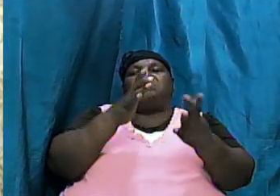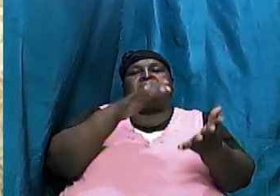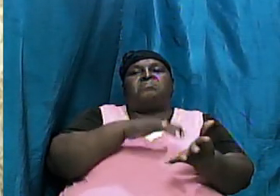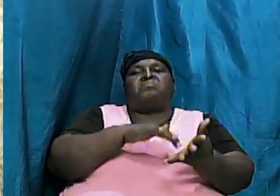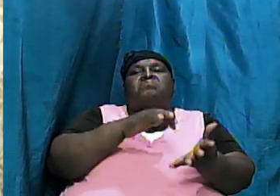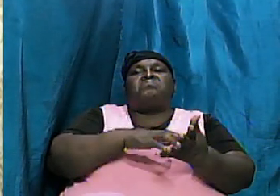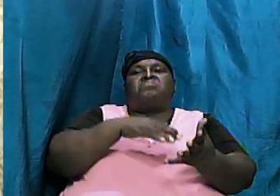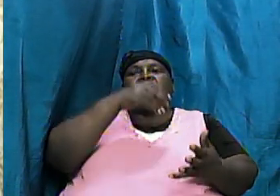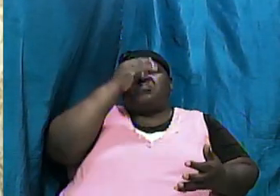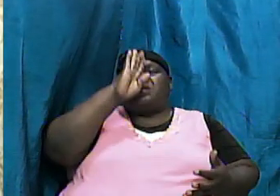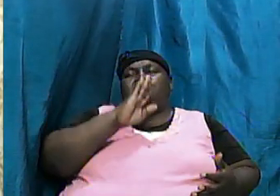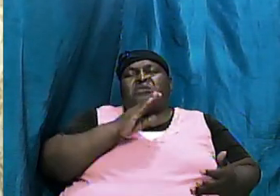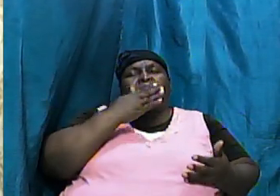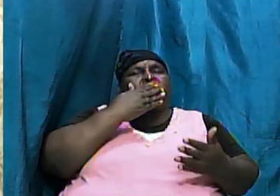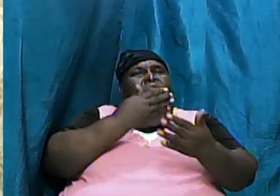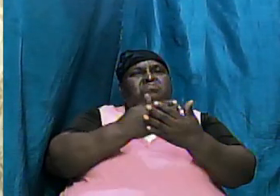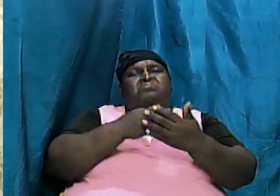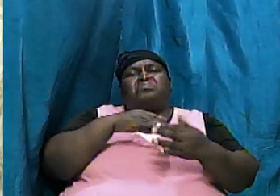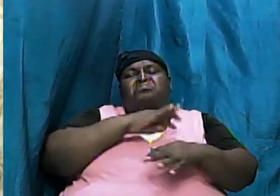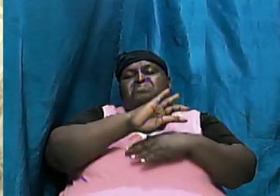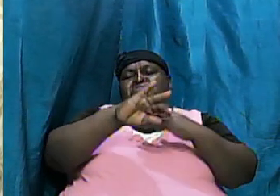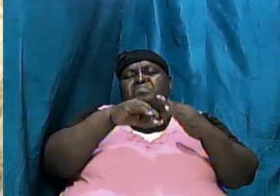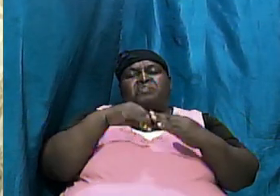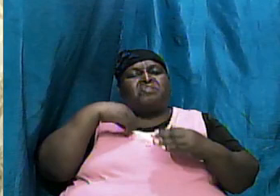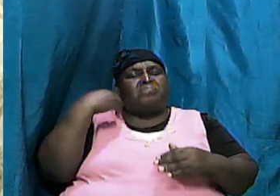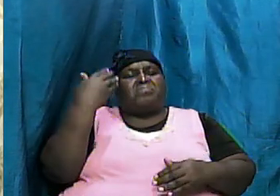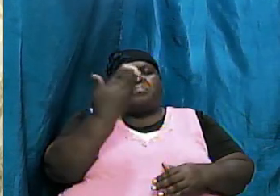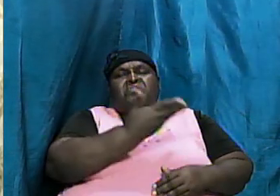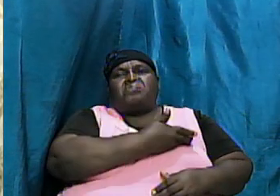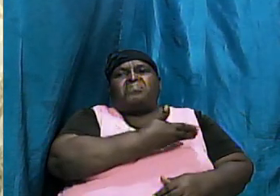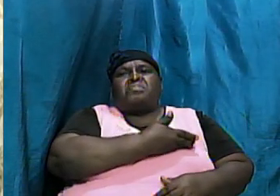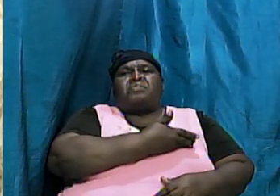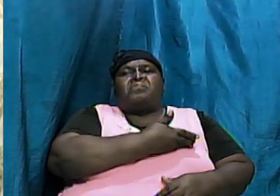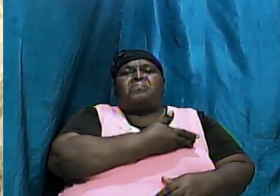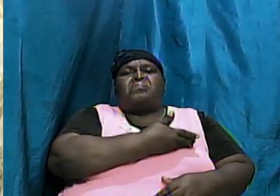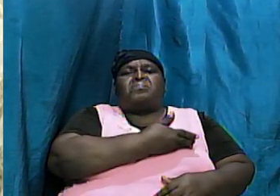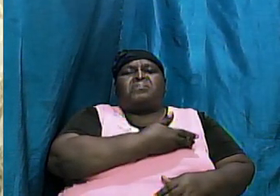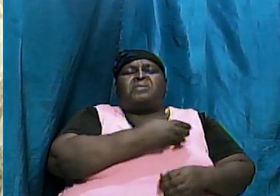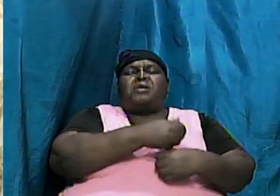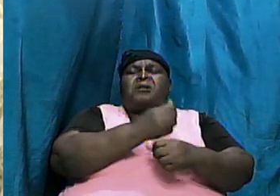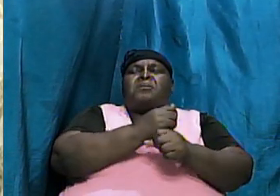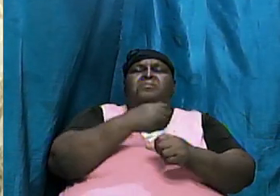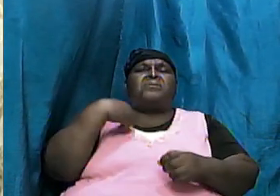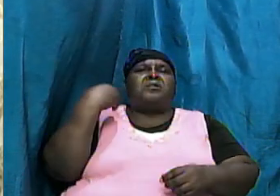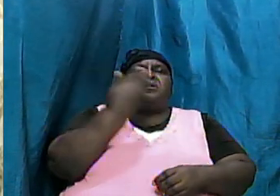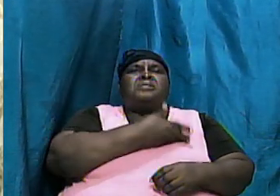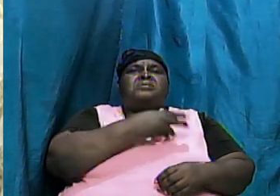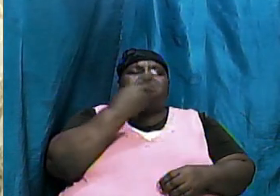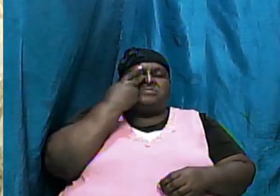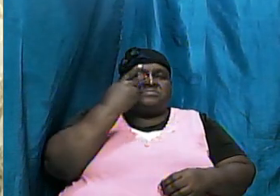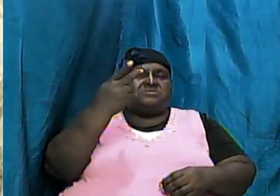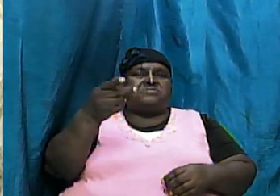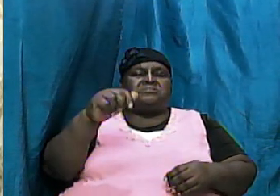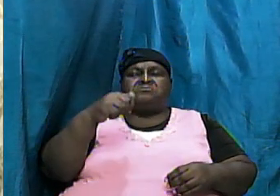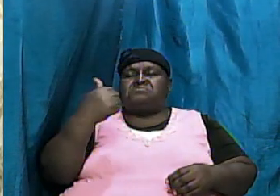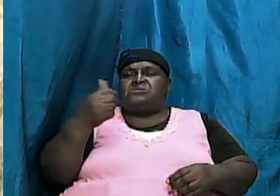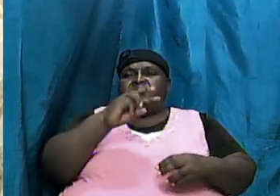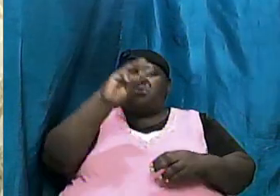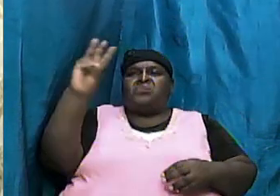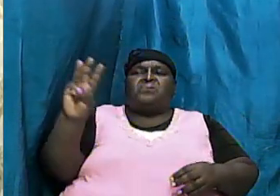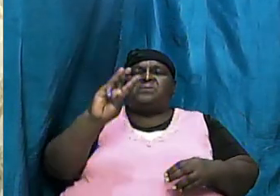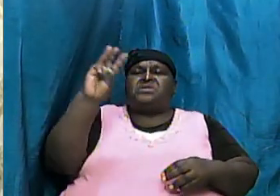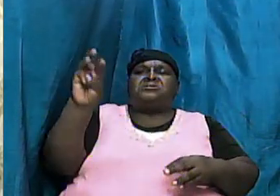been good to us all of us and allowed us to see another Wednesday